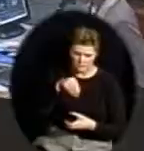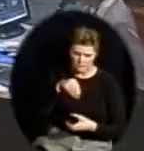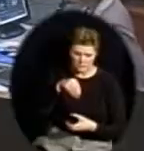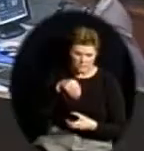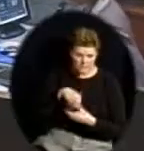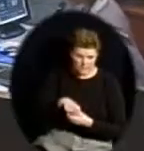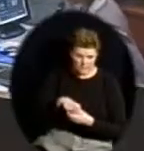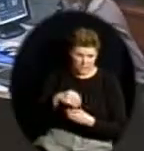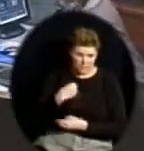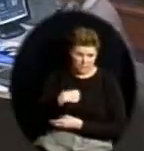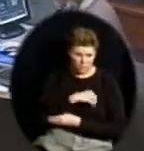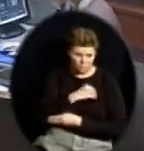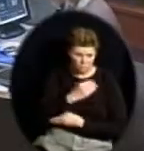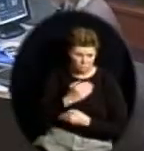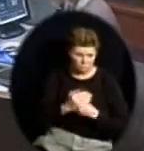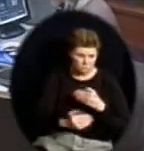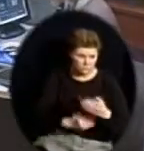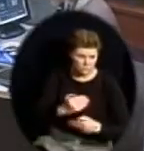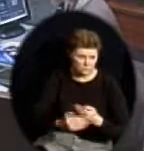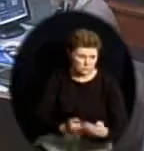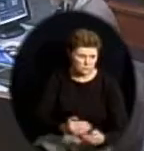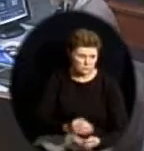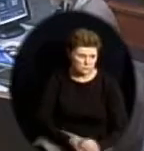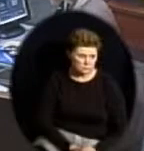to present this item, and Ms. Matthews.